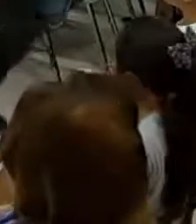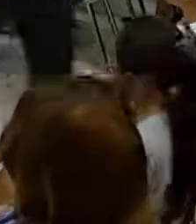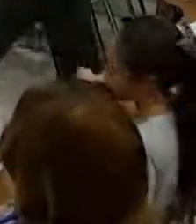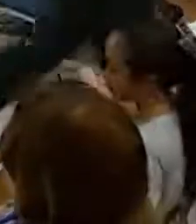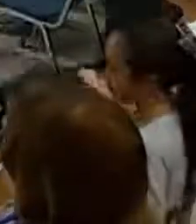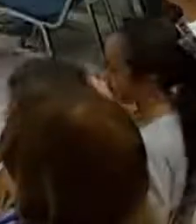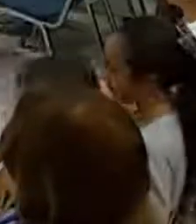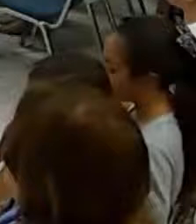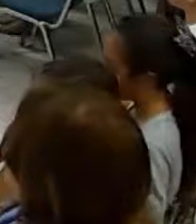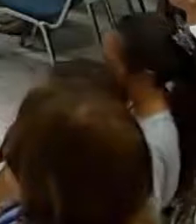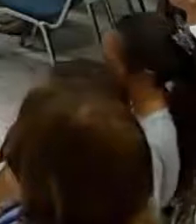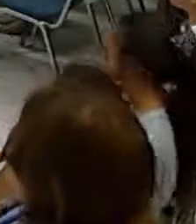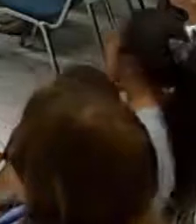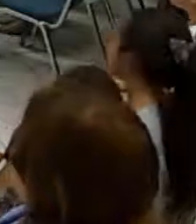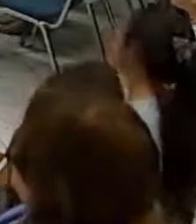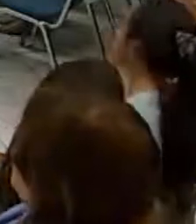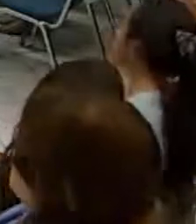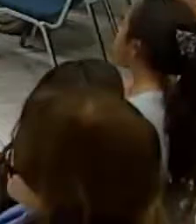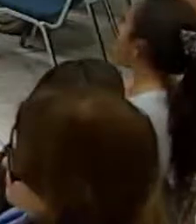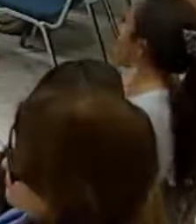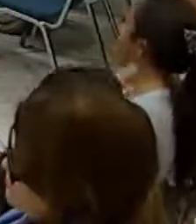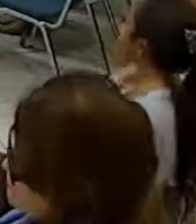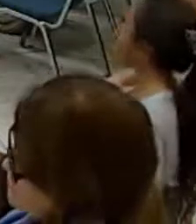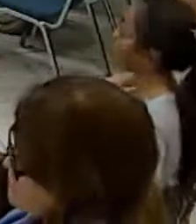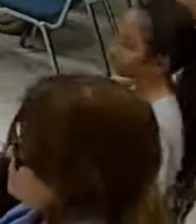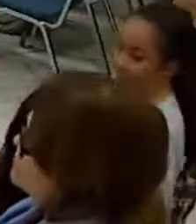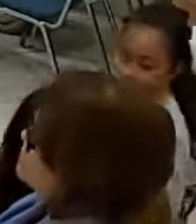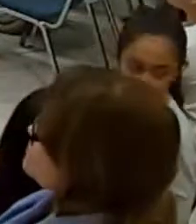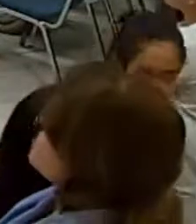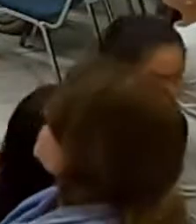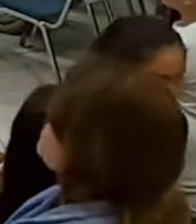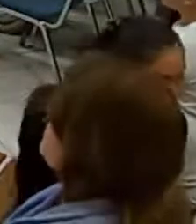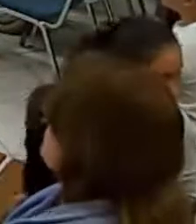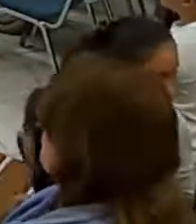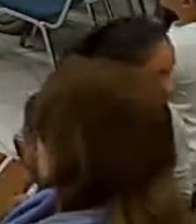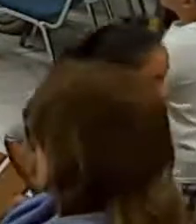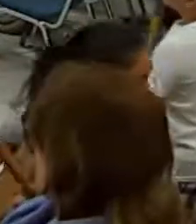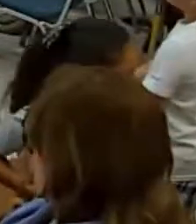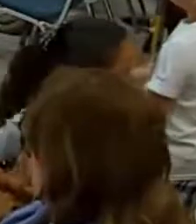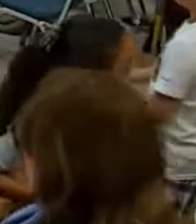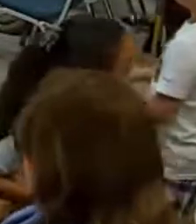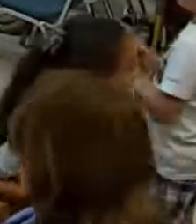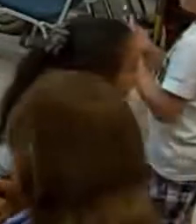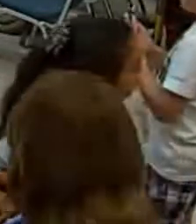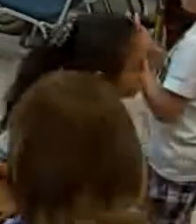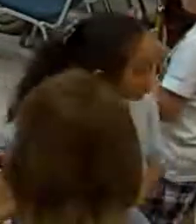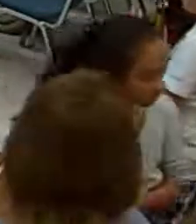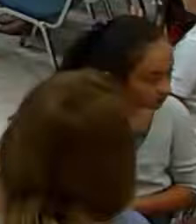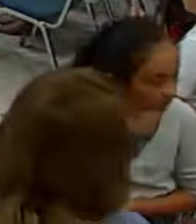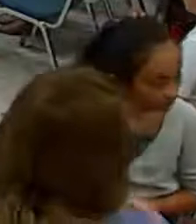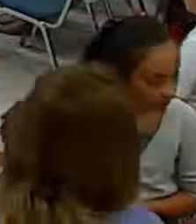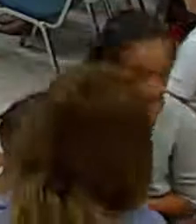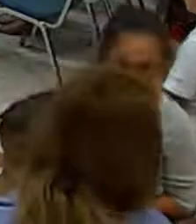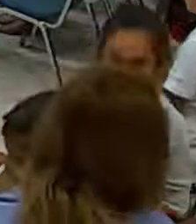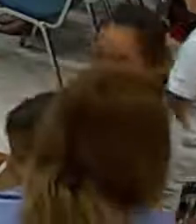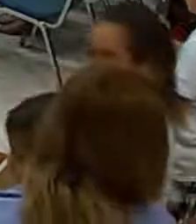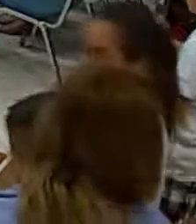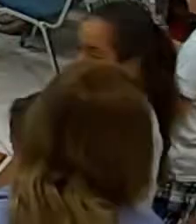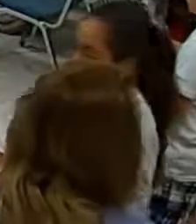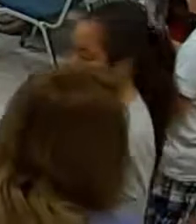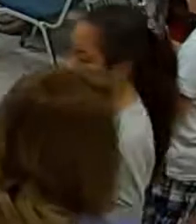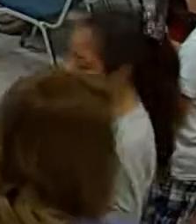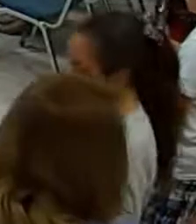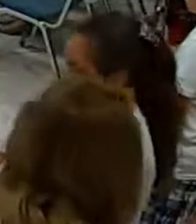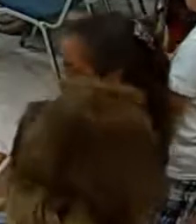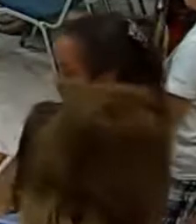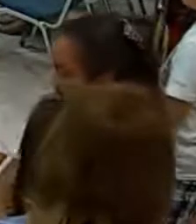fire. Blessed be the name of the Lord. While we remain in the presence of the Holy Spirit of God amongst us, no evil will hit